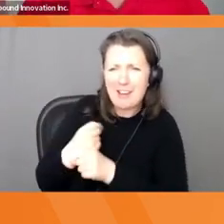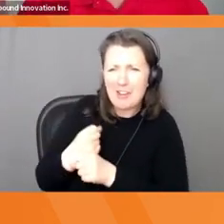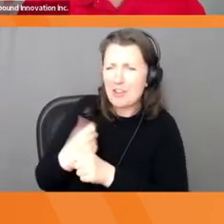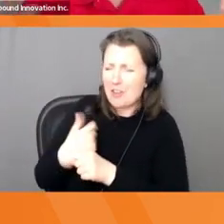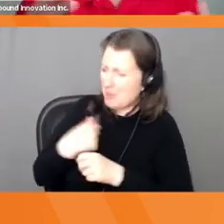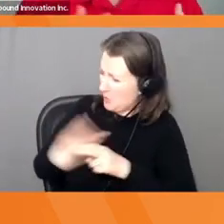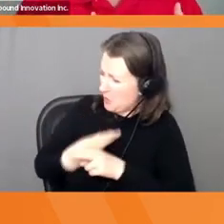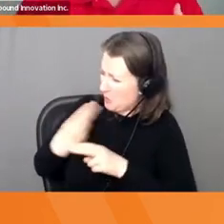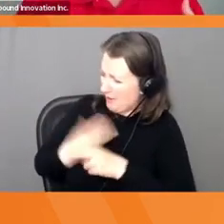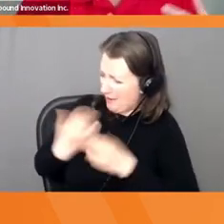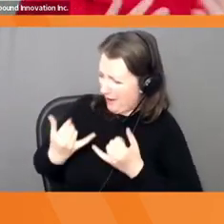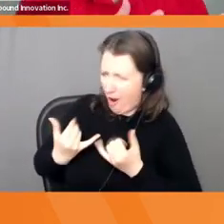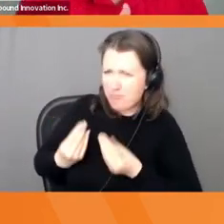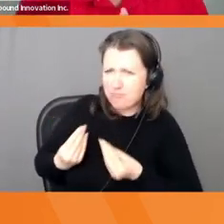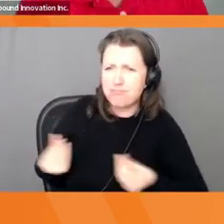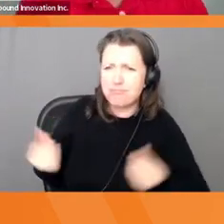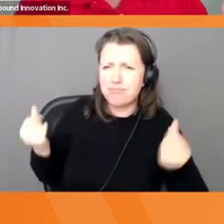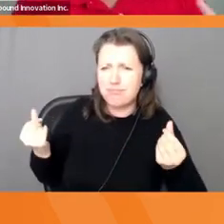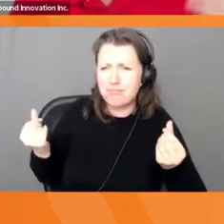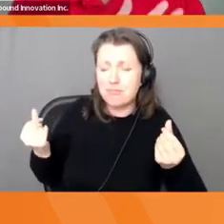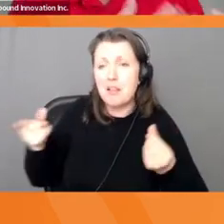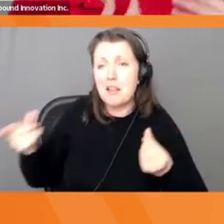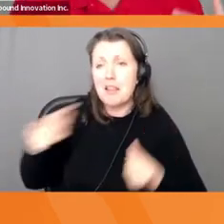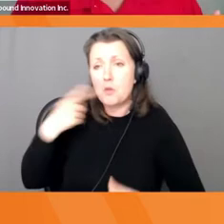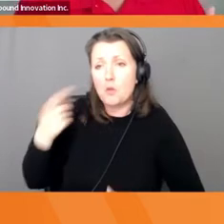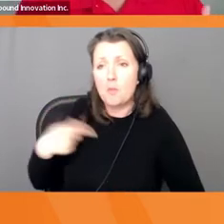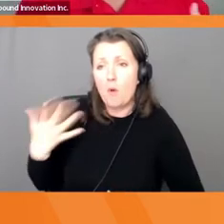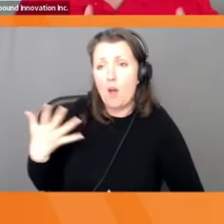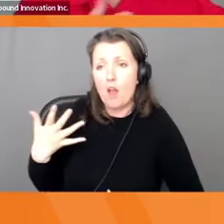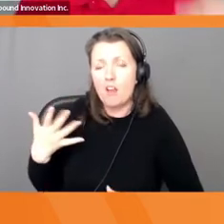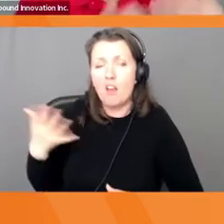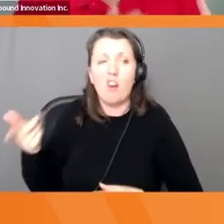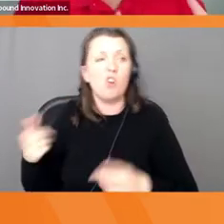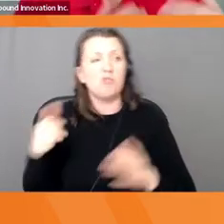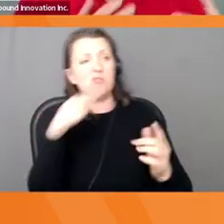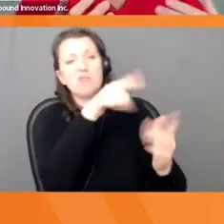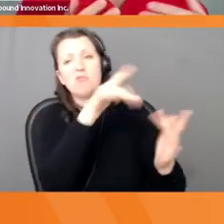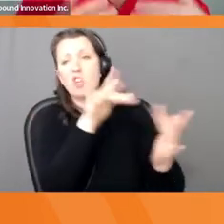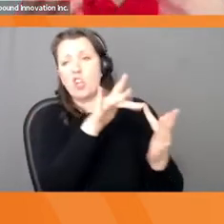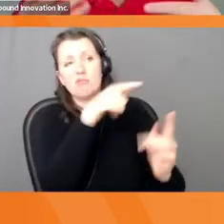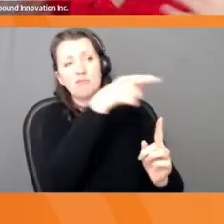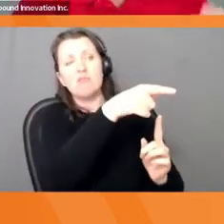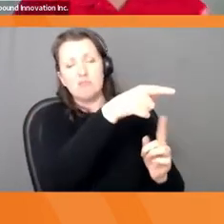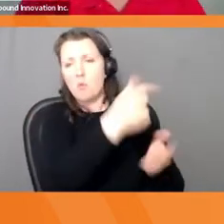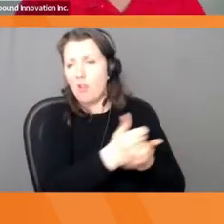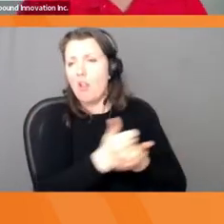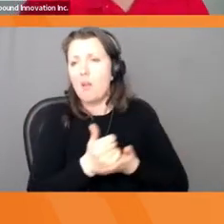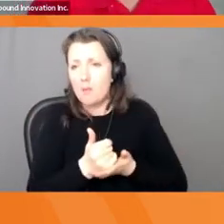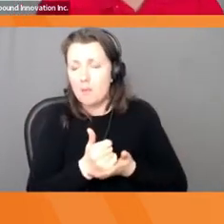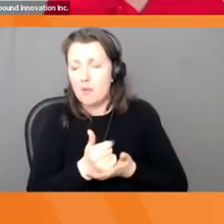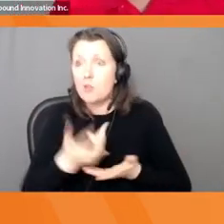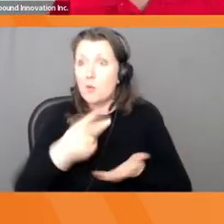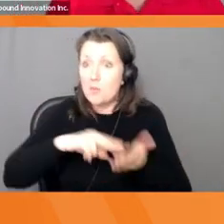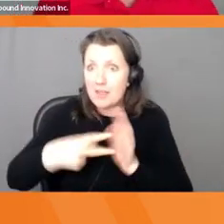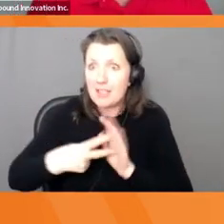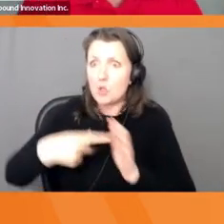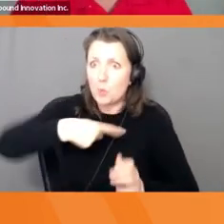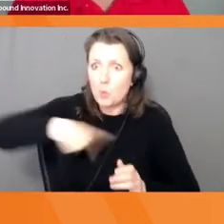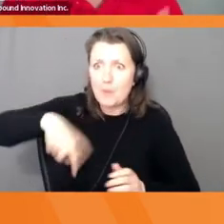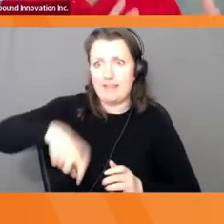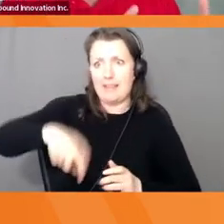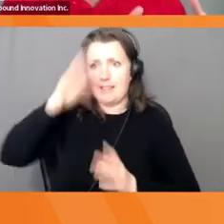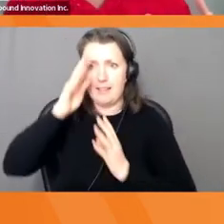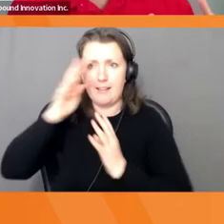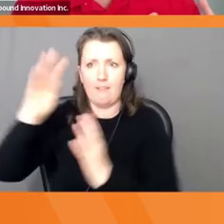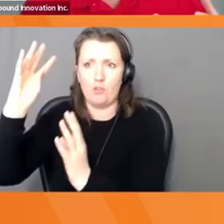and that should be fine. But sometimes technology will disrupt our patterns, and we need the ability to innovate to help us stay relevant, which brings me to the next point.